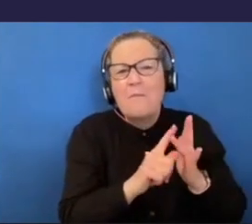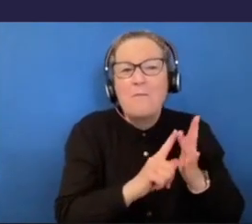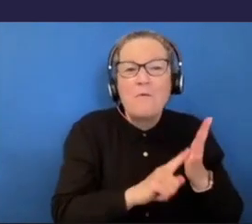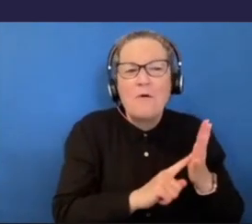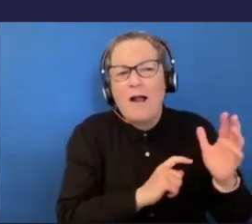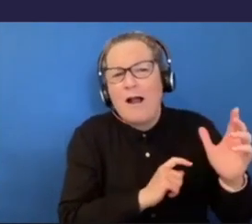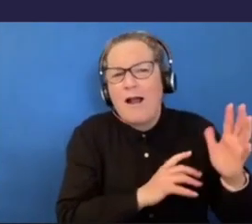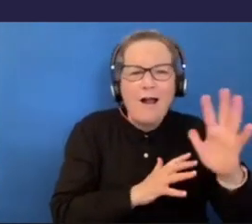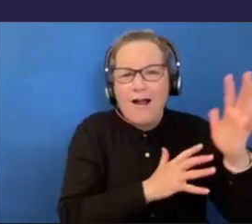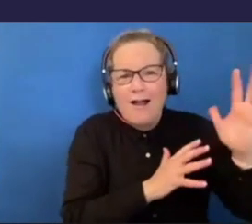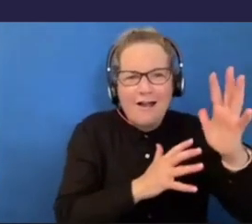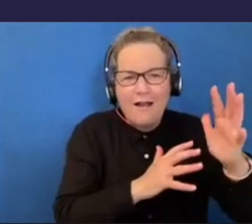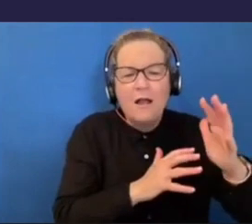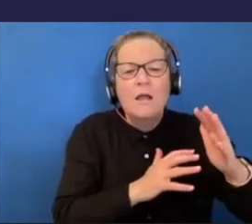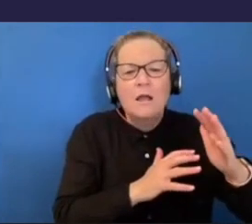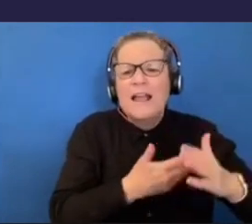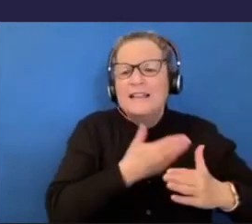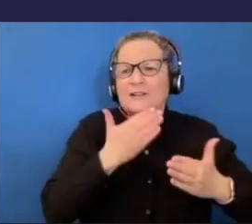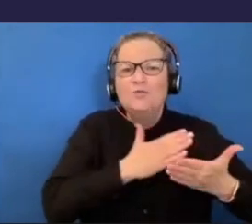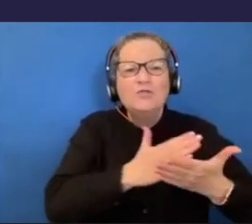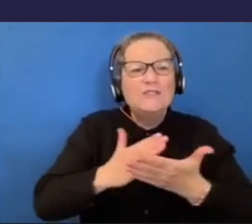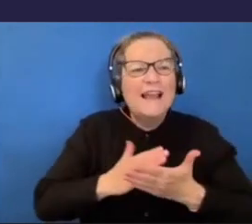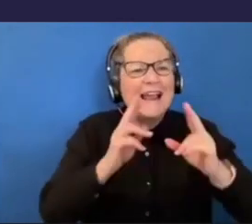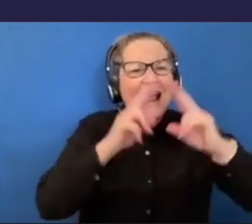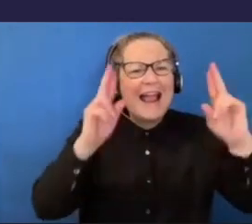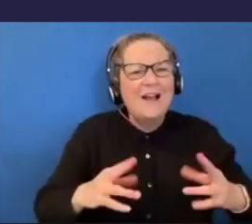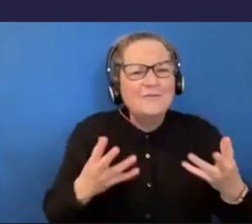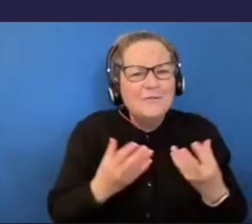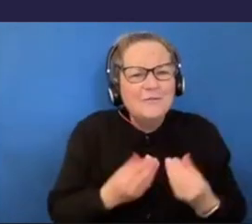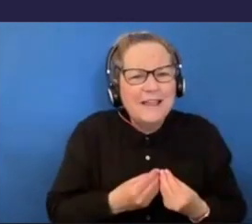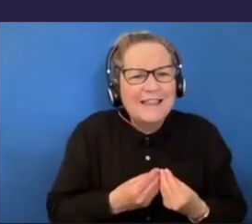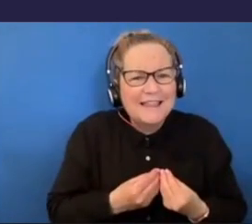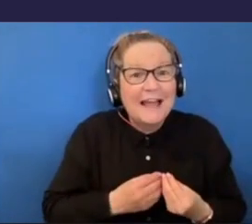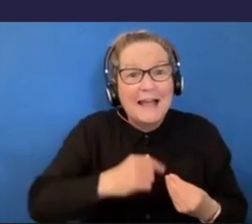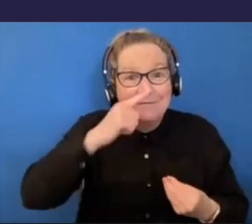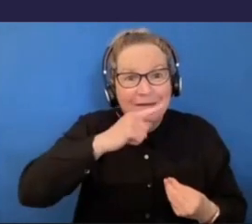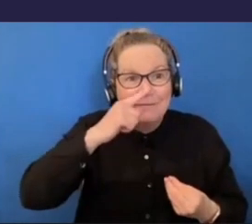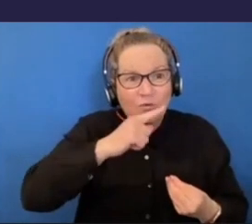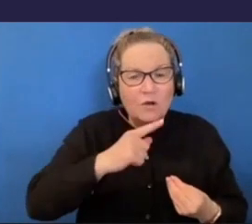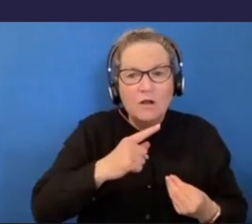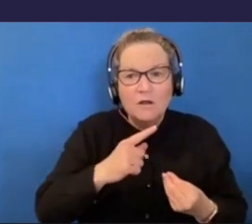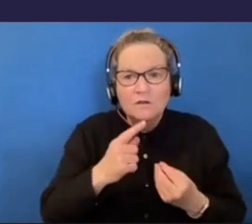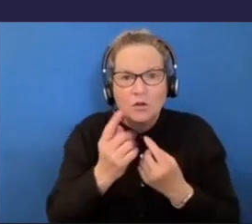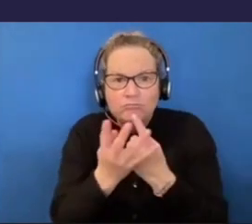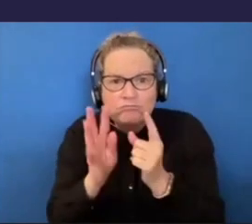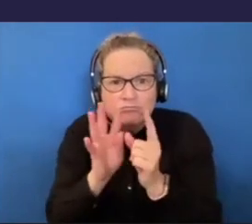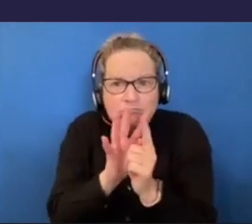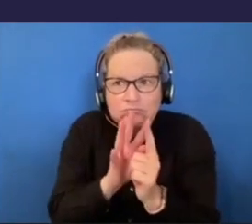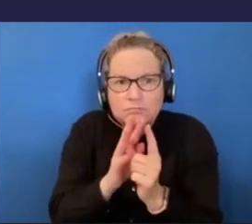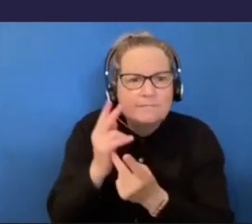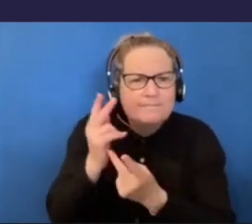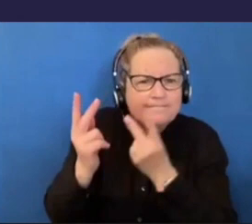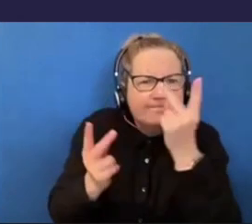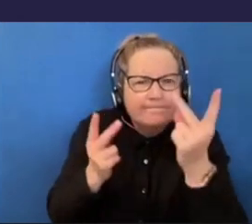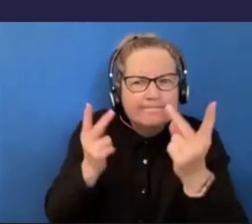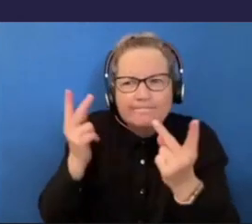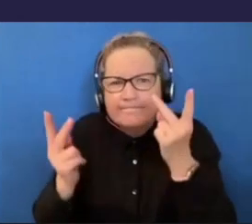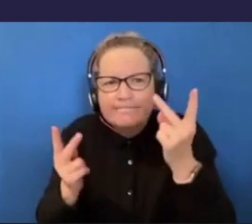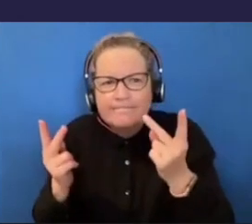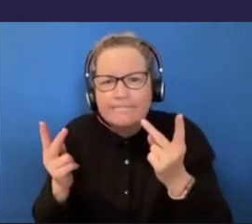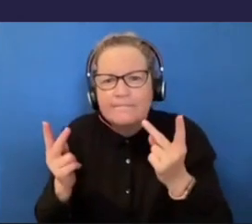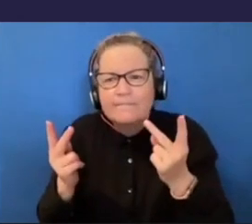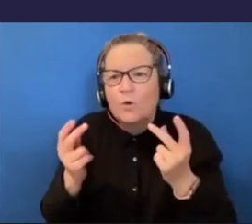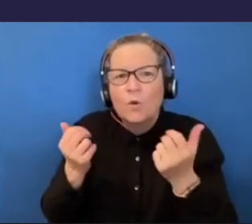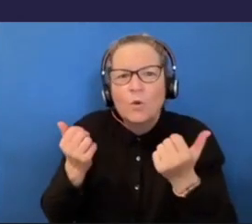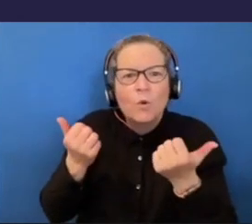share a space with people and, um, and to live with other people. So we're doing this in a, in a natural way, we're drawing on our social